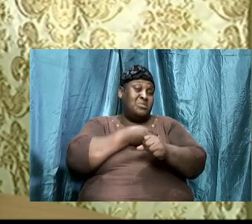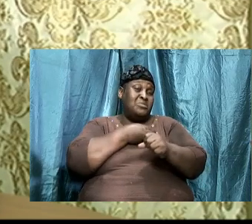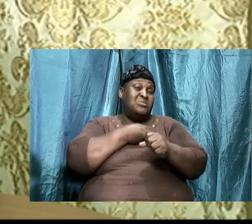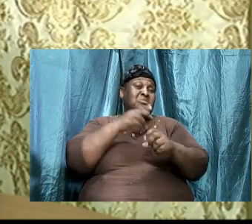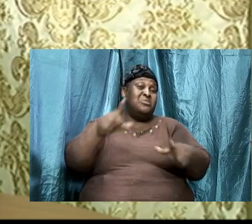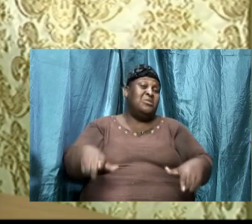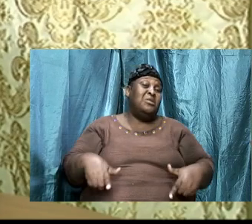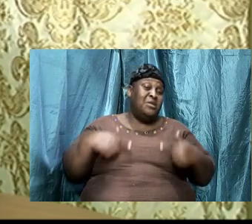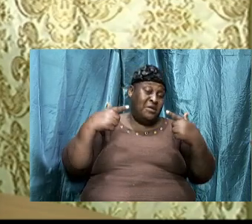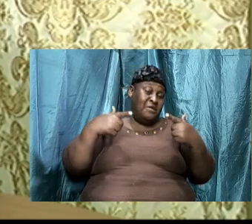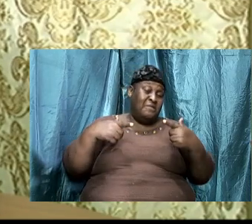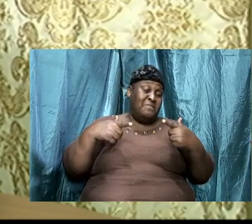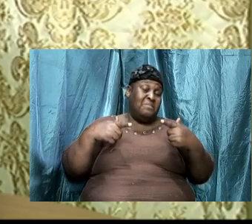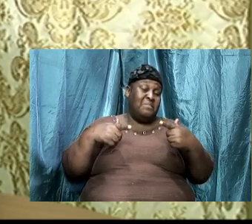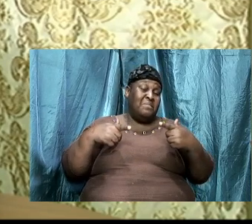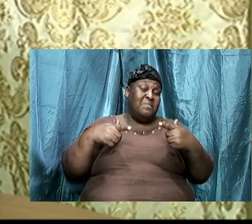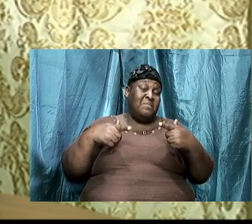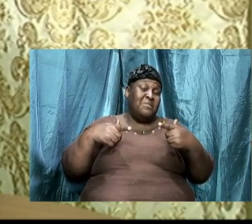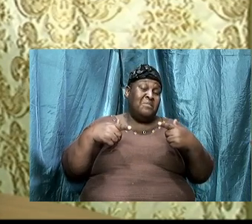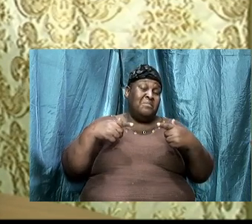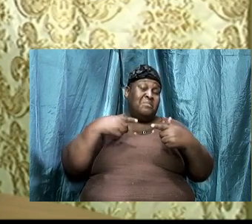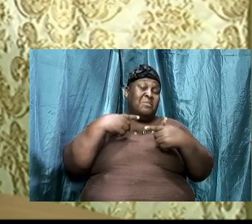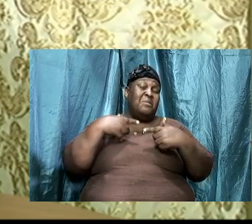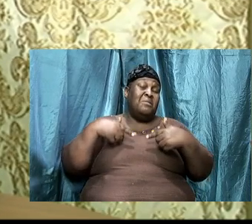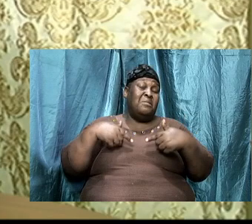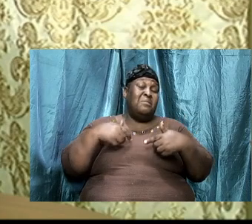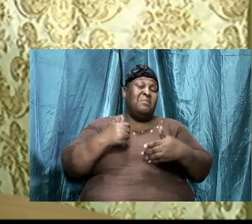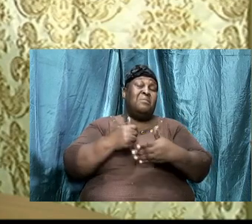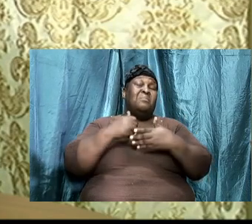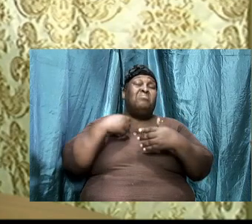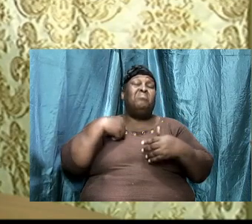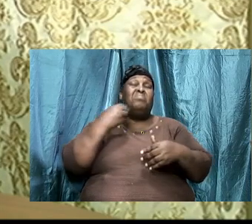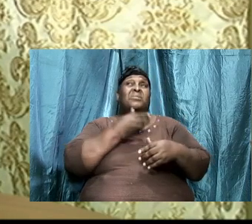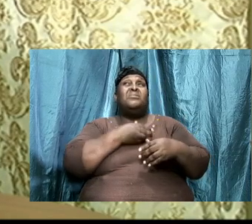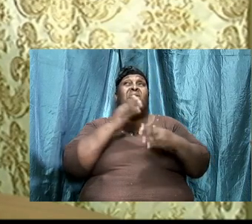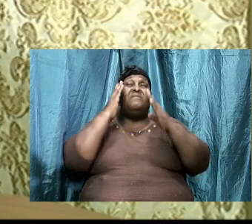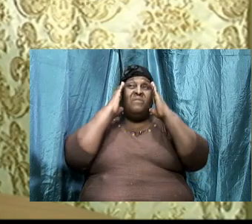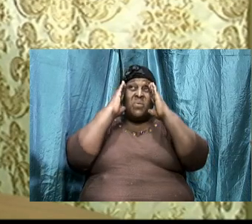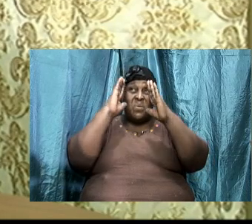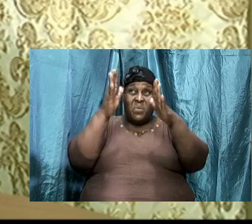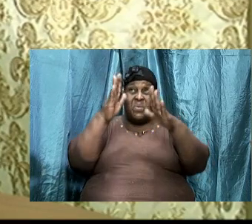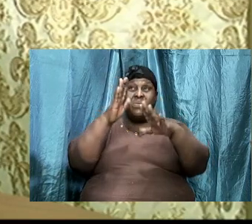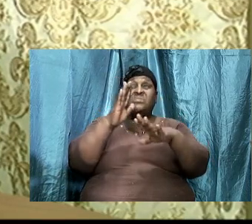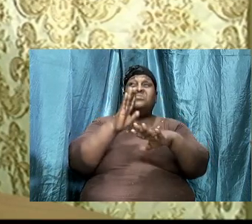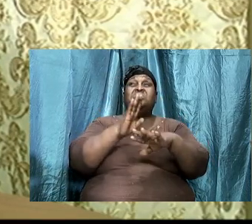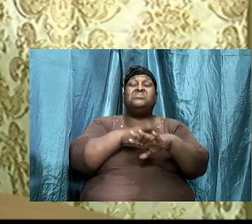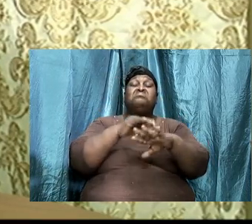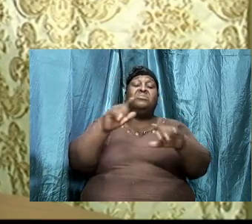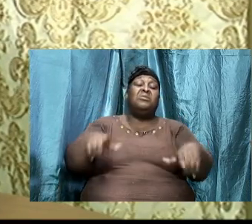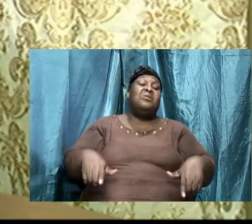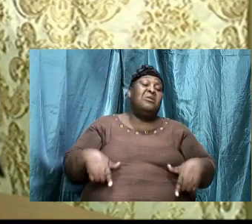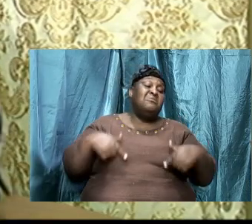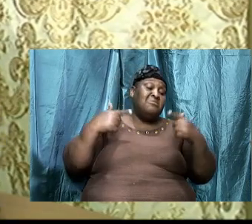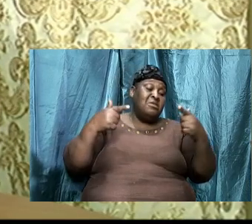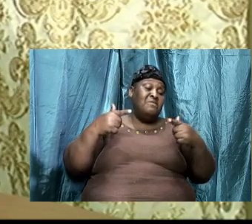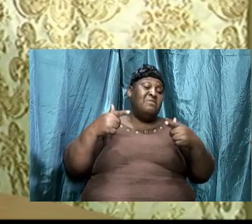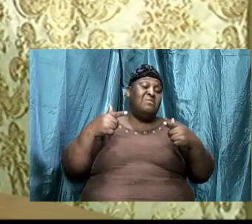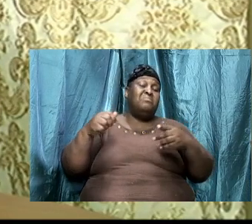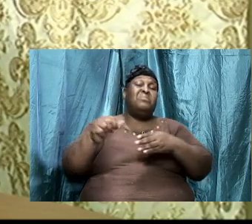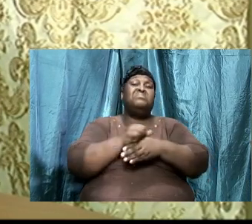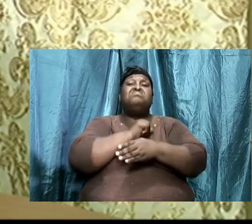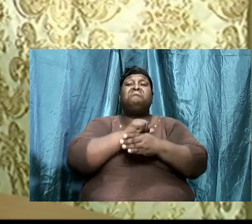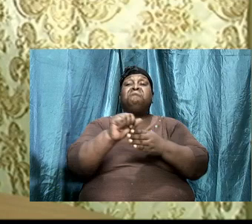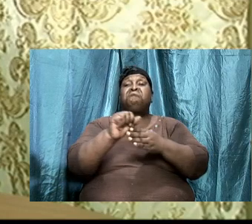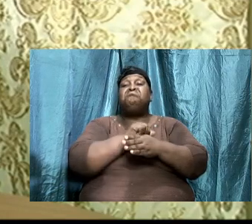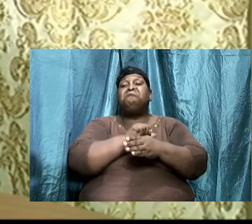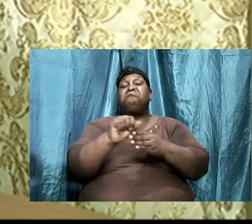on living, you know, practically, and, you know, I want to get in some things with us so that we understand where I'm